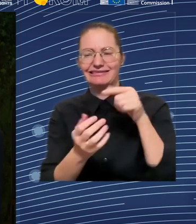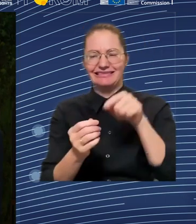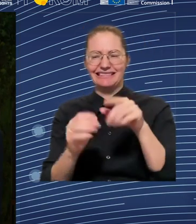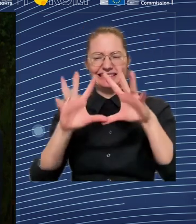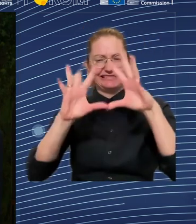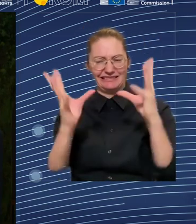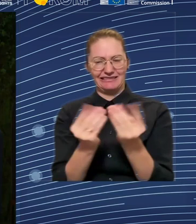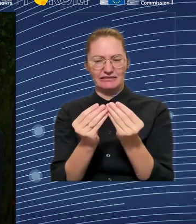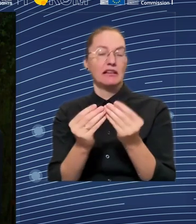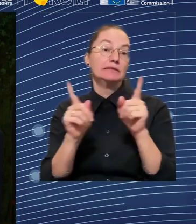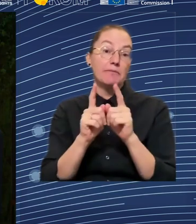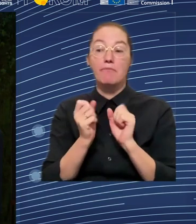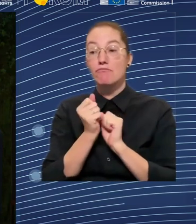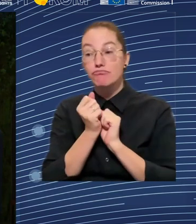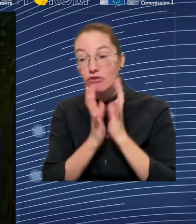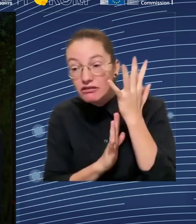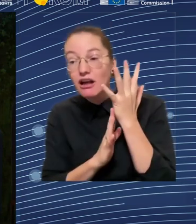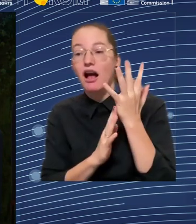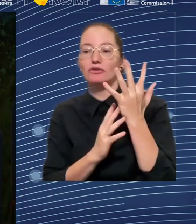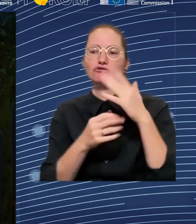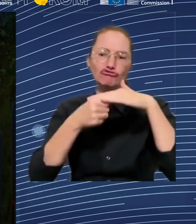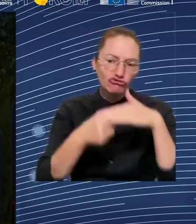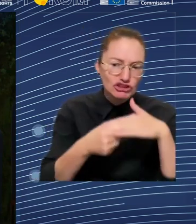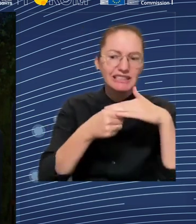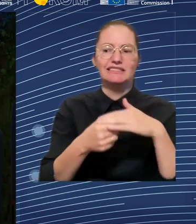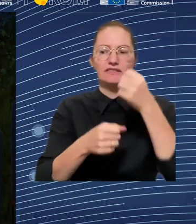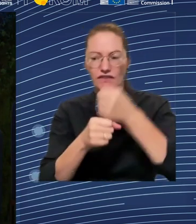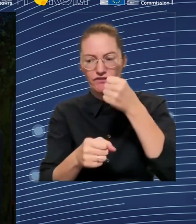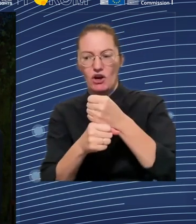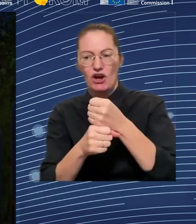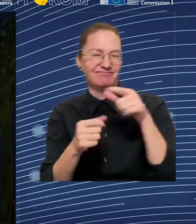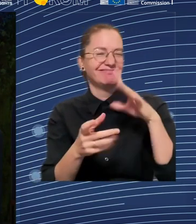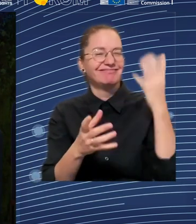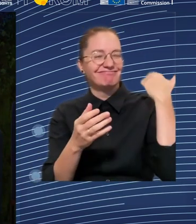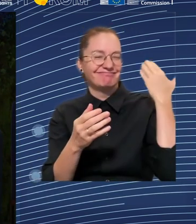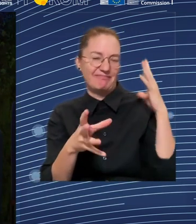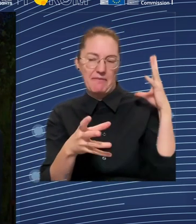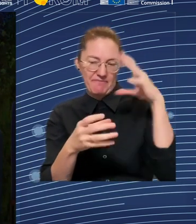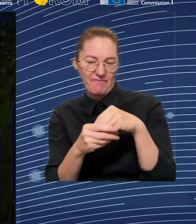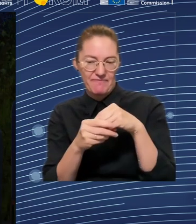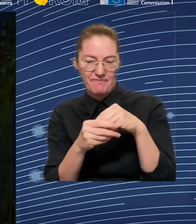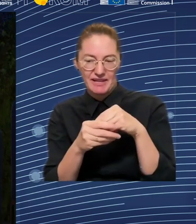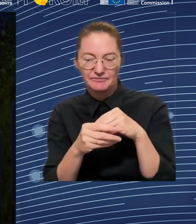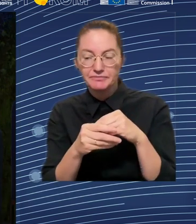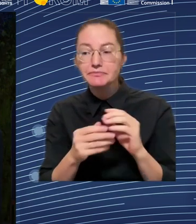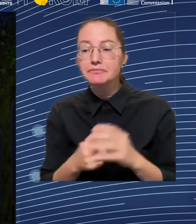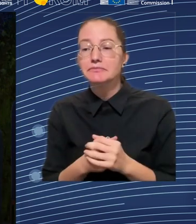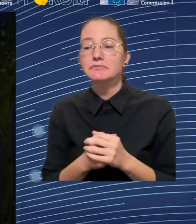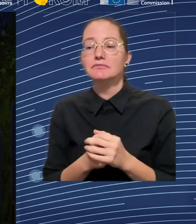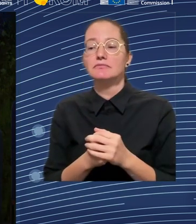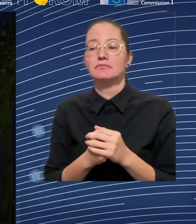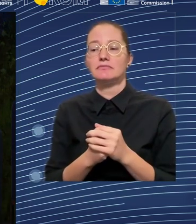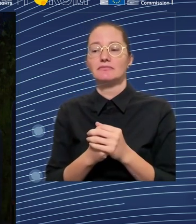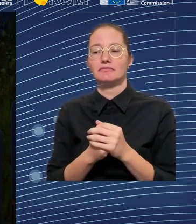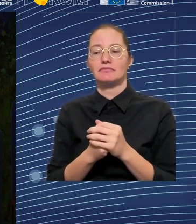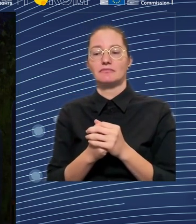also the other role for increasing the working time and age that people will be